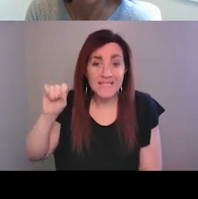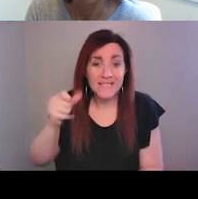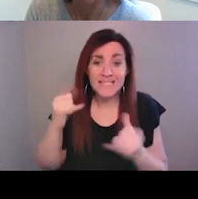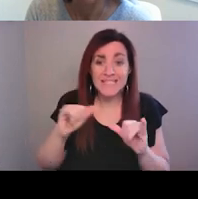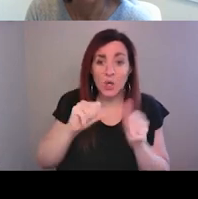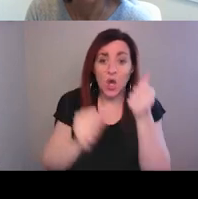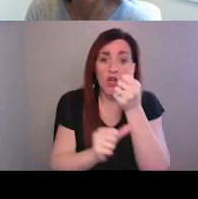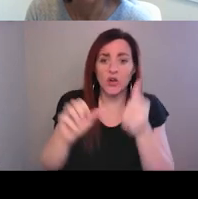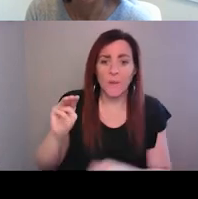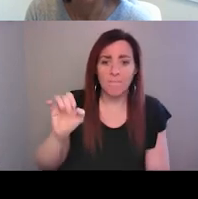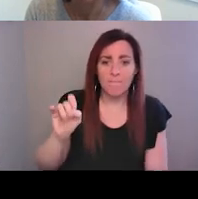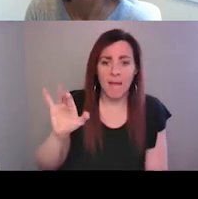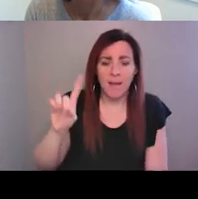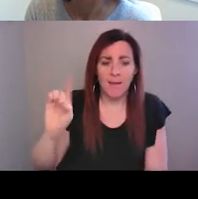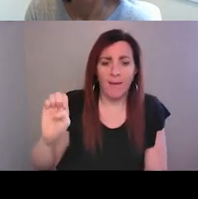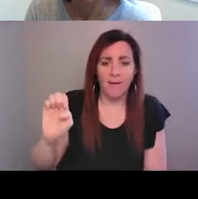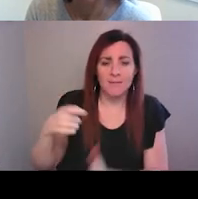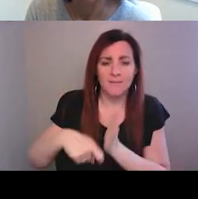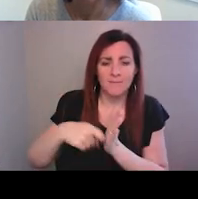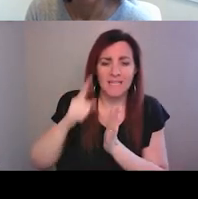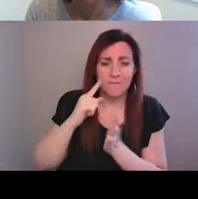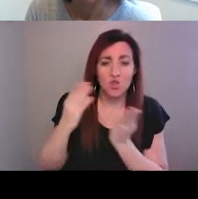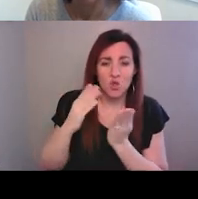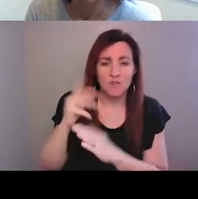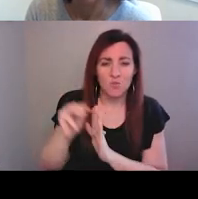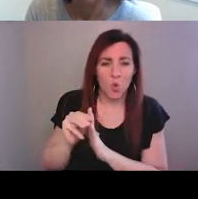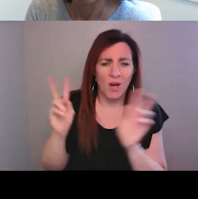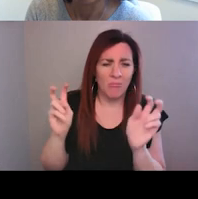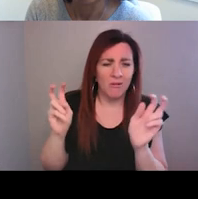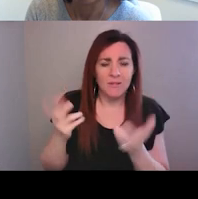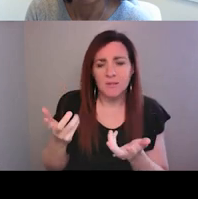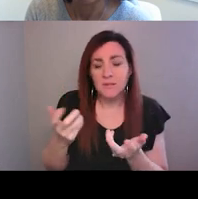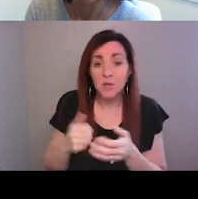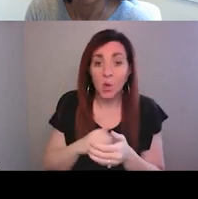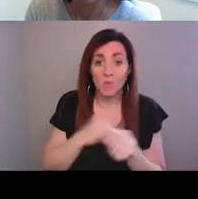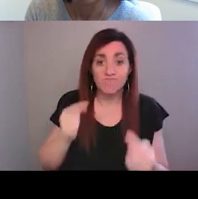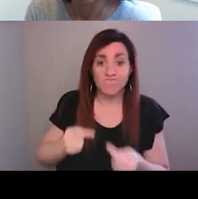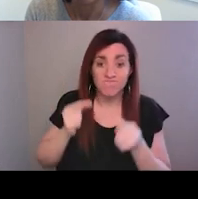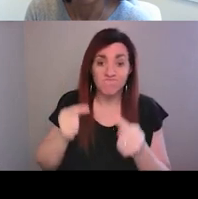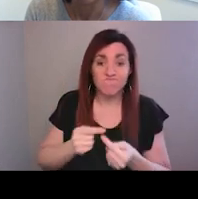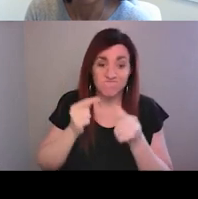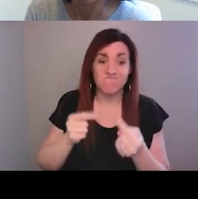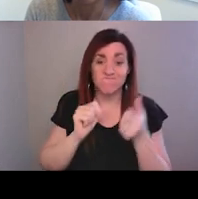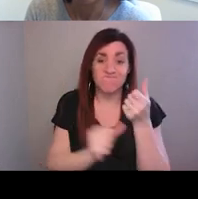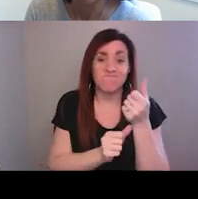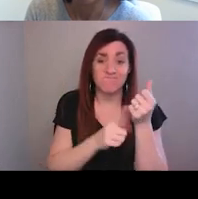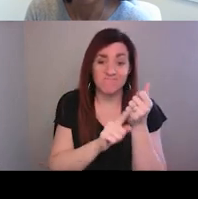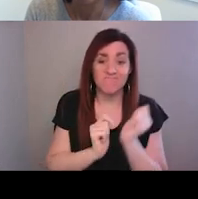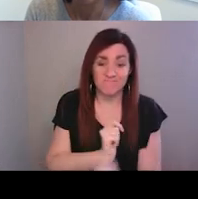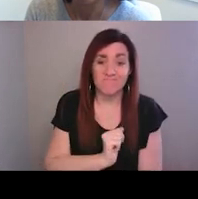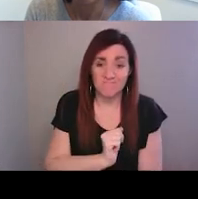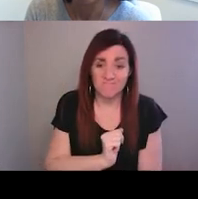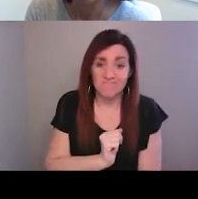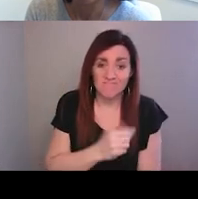program service. And we're struggling with that. And so